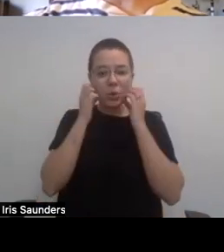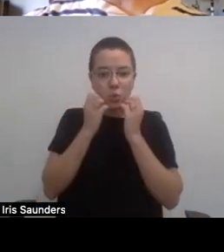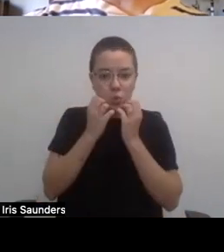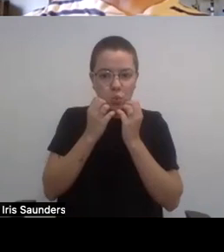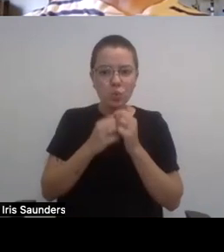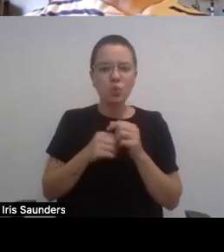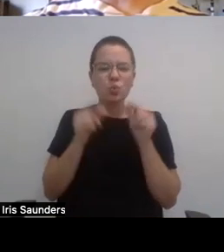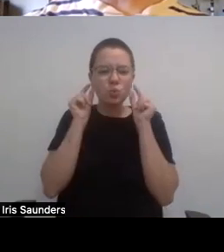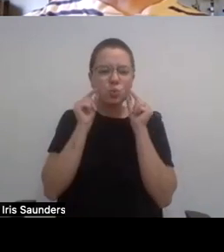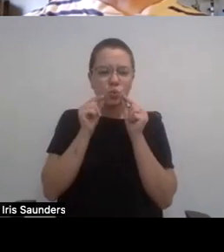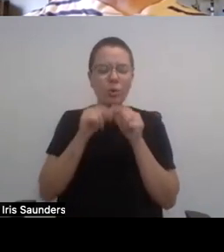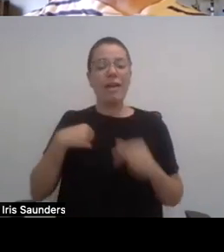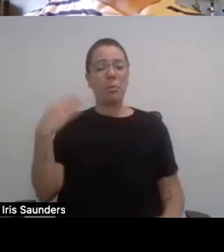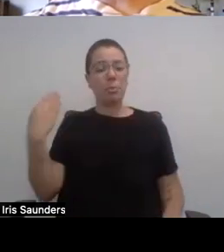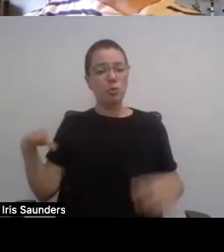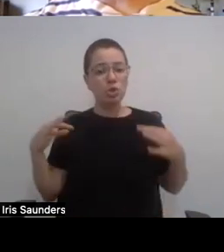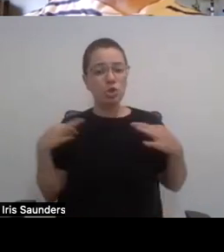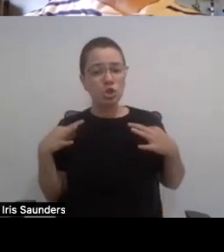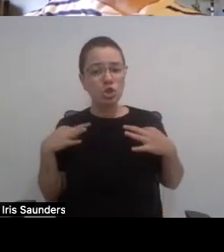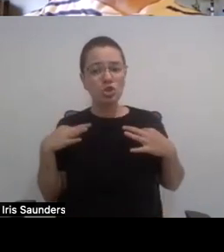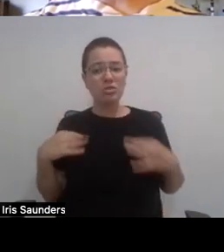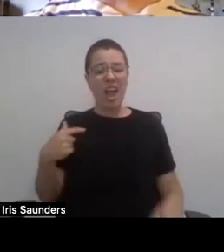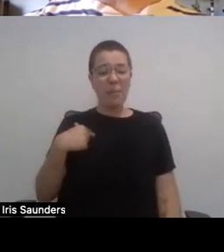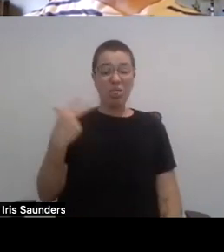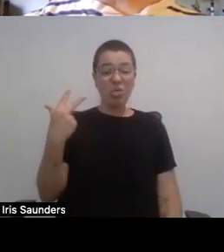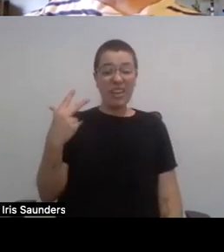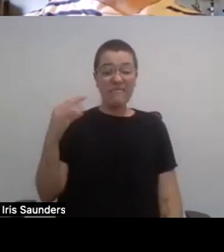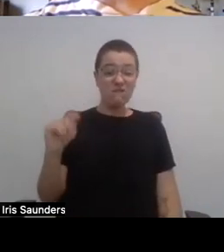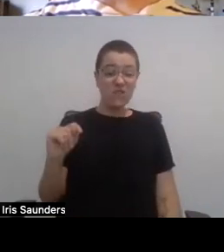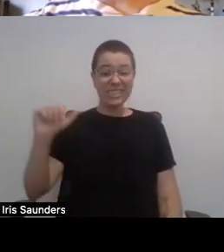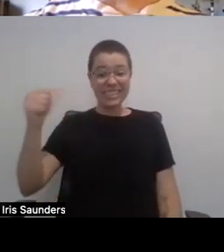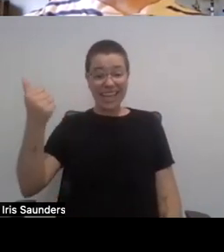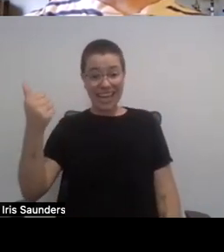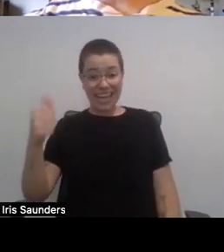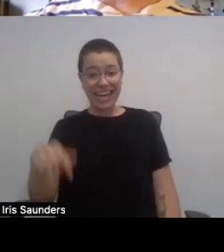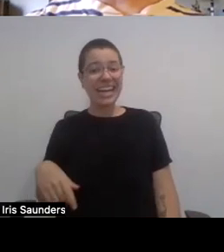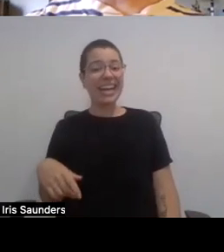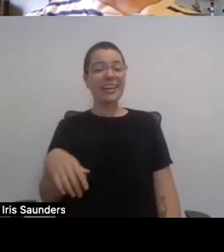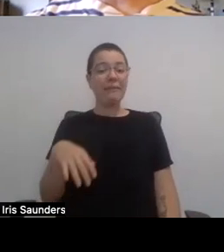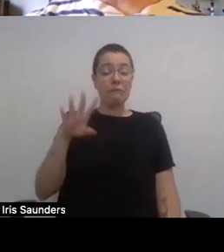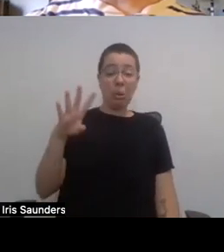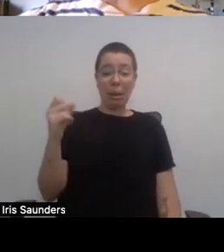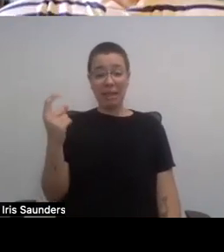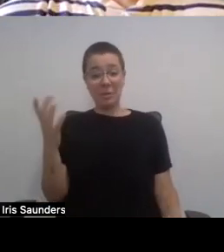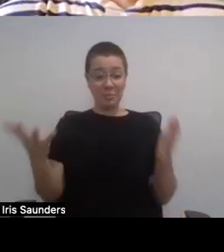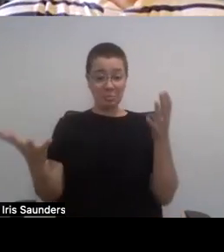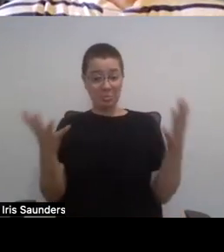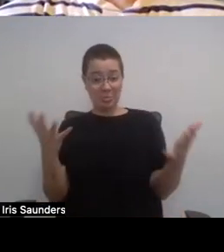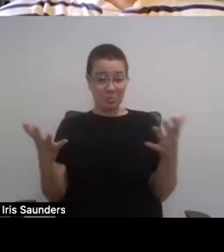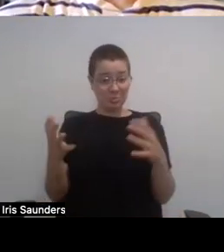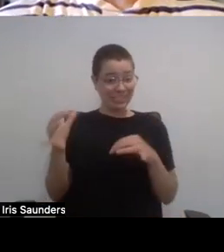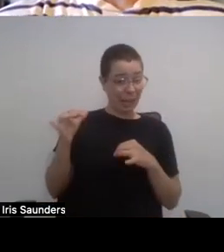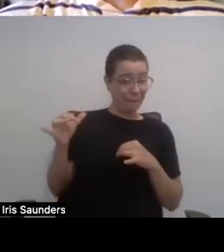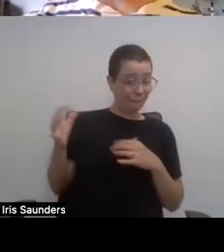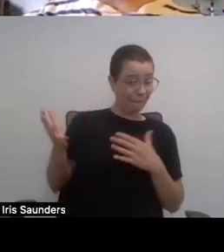blue shirt on. I'm 3'10", so I'm 4'11". We're kind of in the family together.